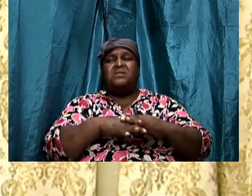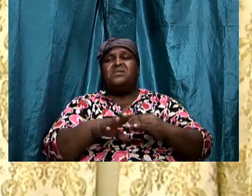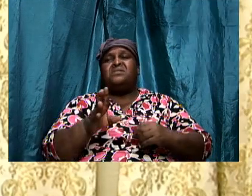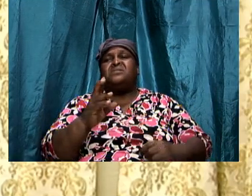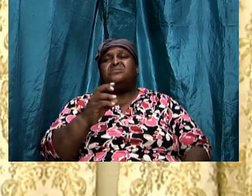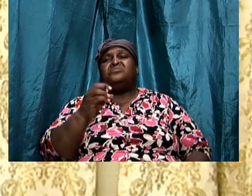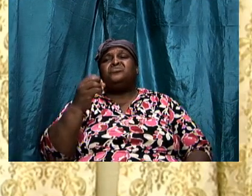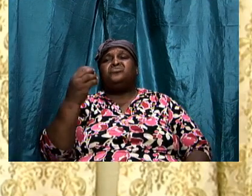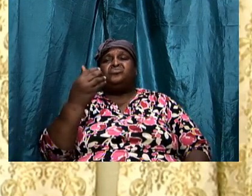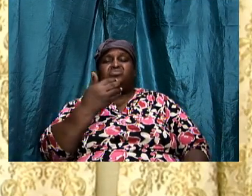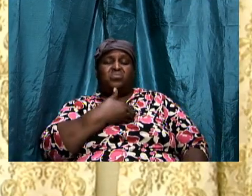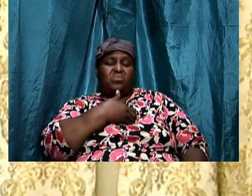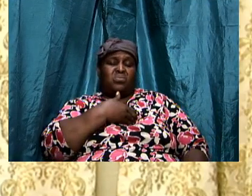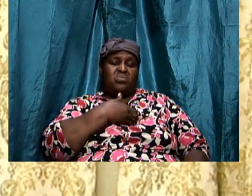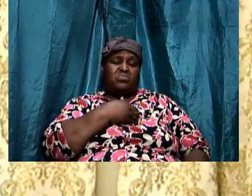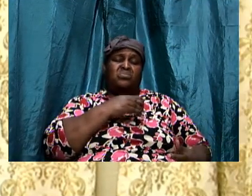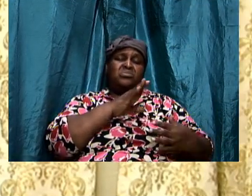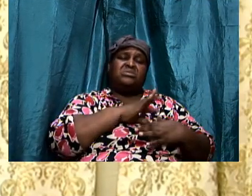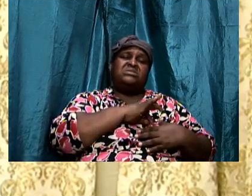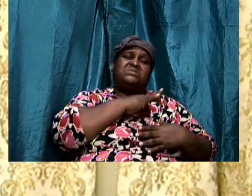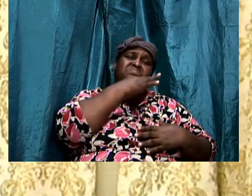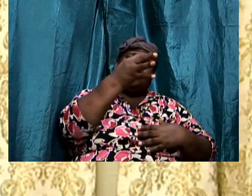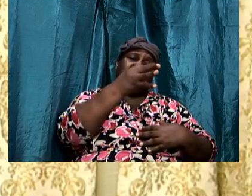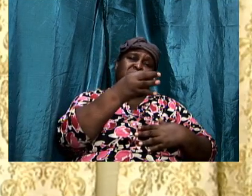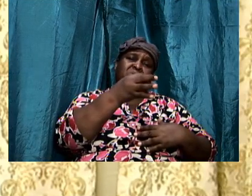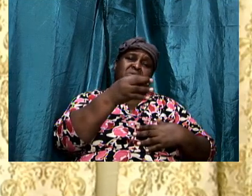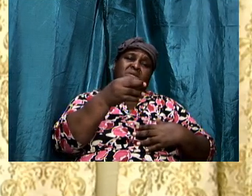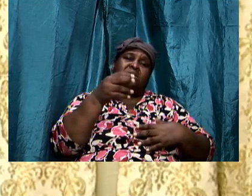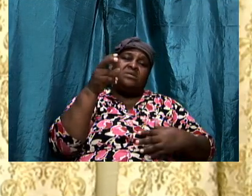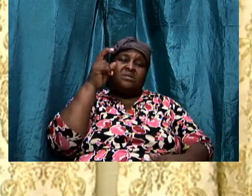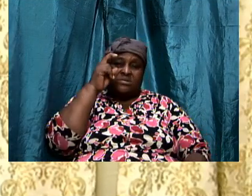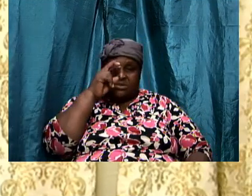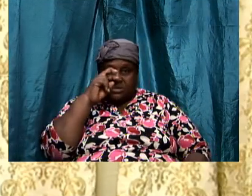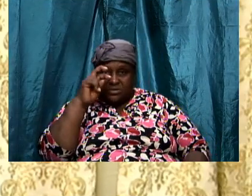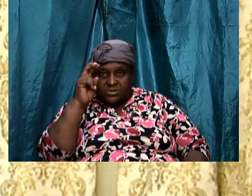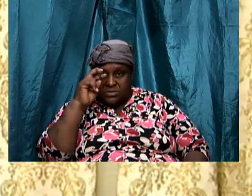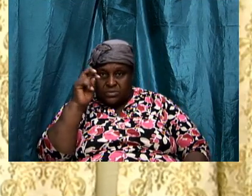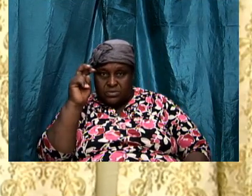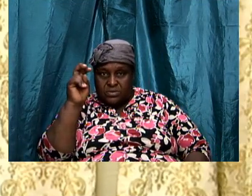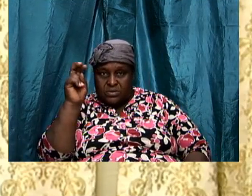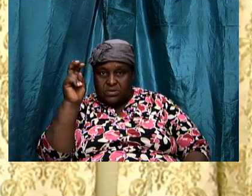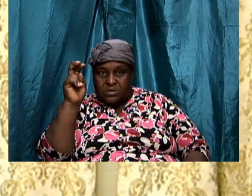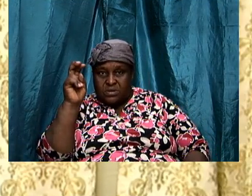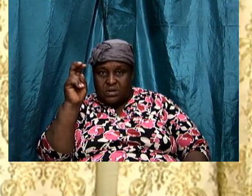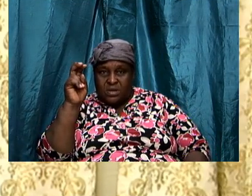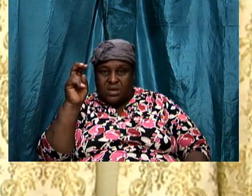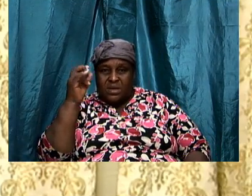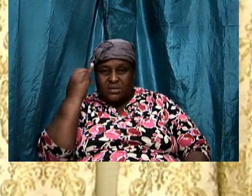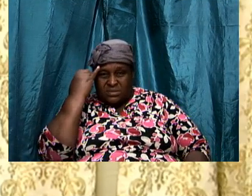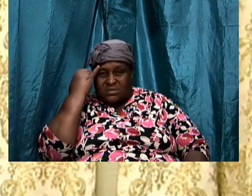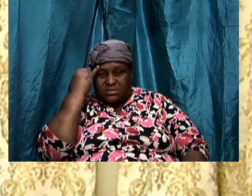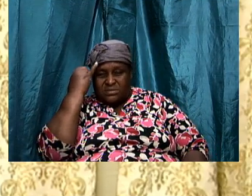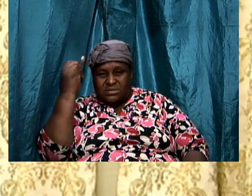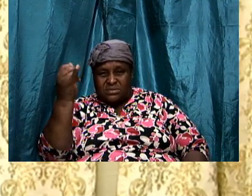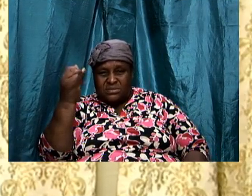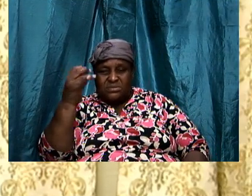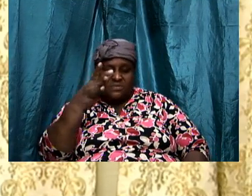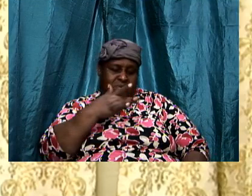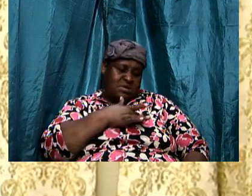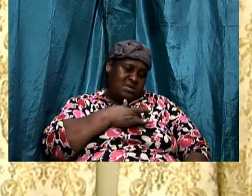Soul and spirit is a discerner of the intent of... Look, we're going to get into it.